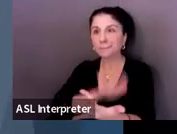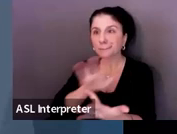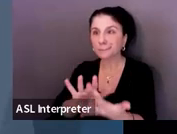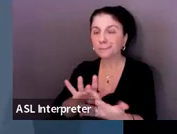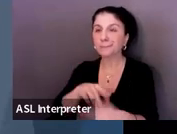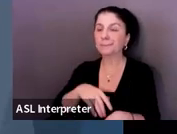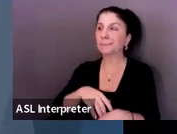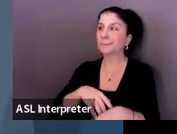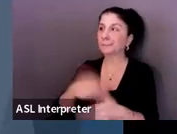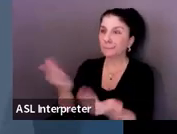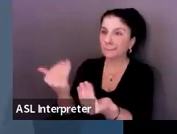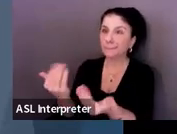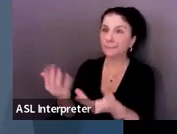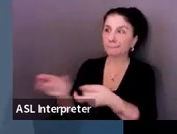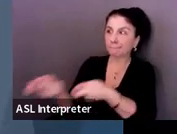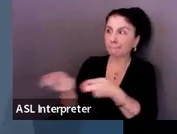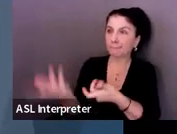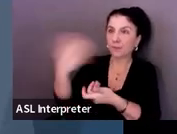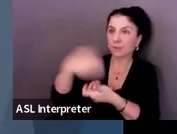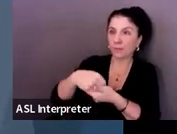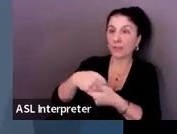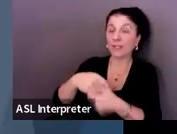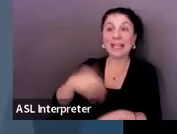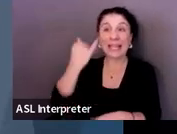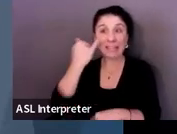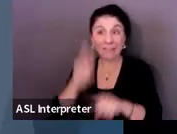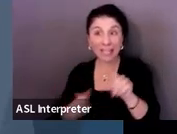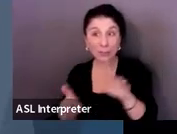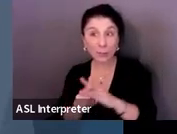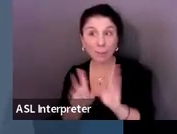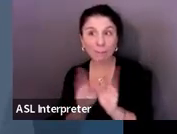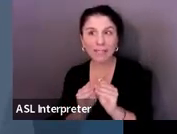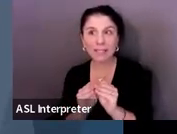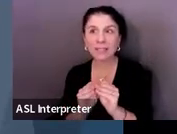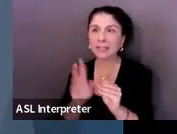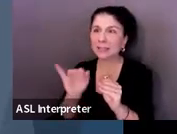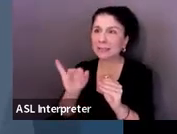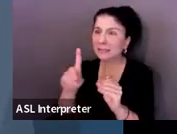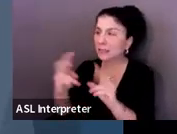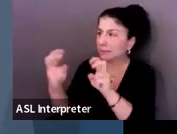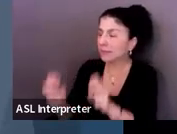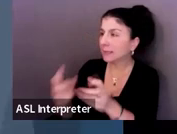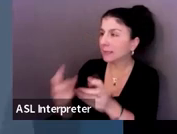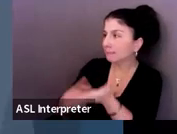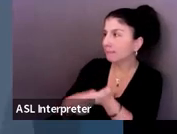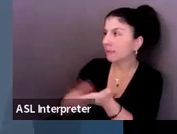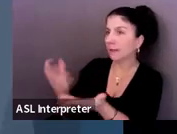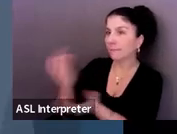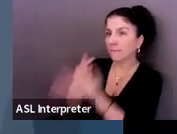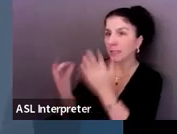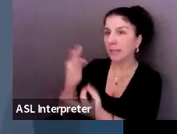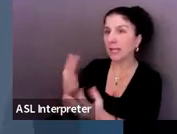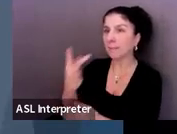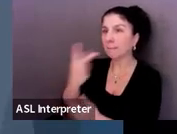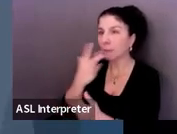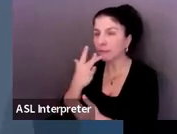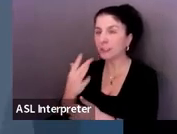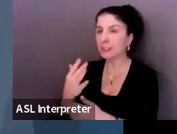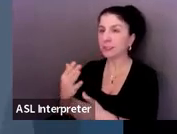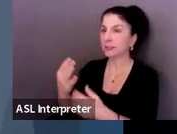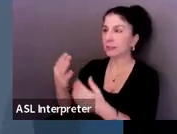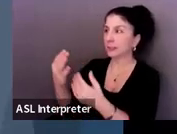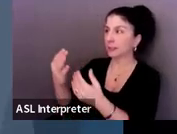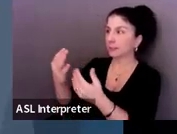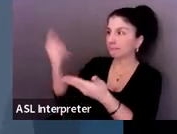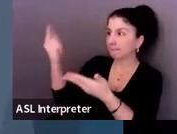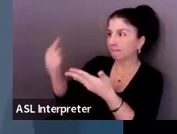preferences and interests and get their input into developing that transition plan. And even if they weren't able